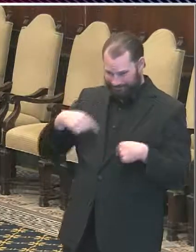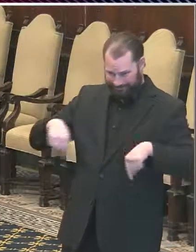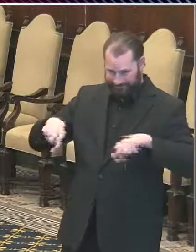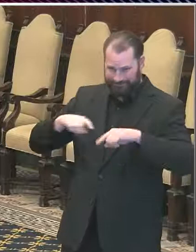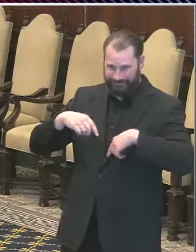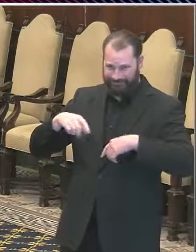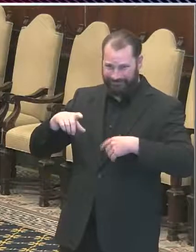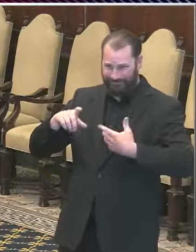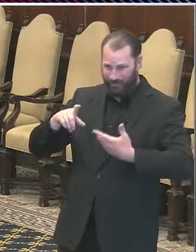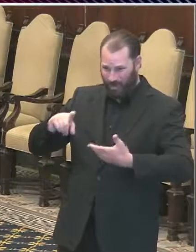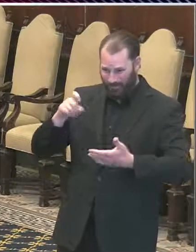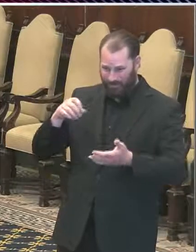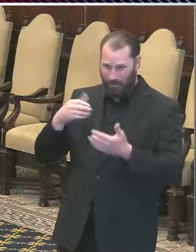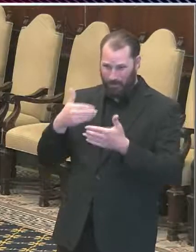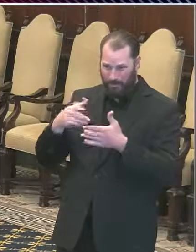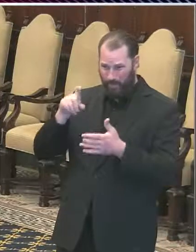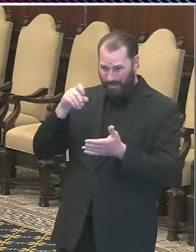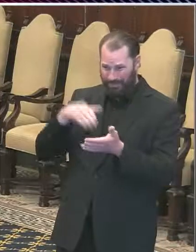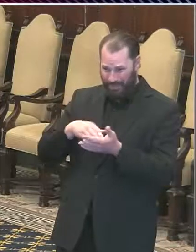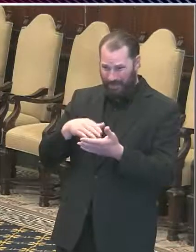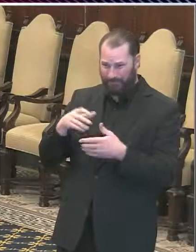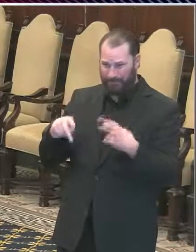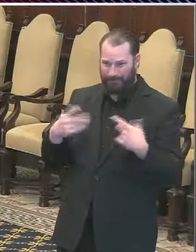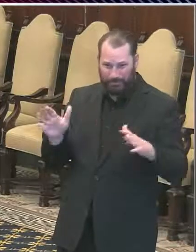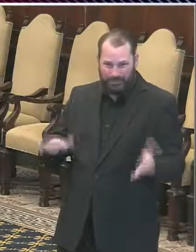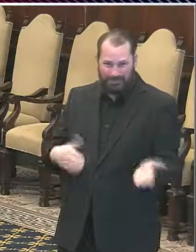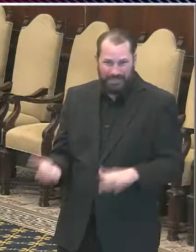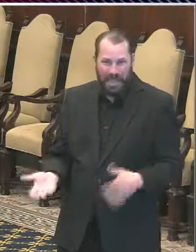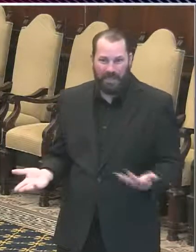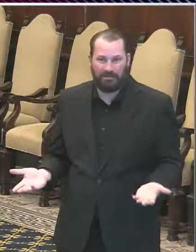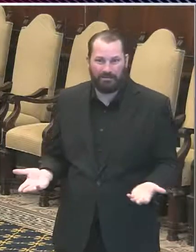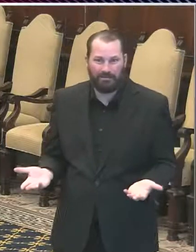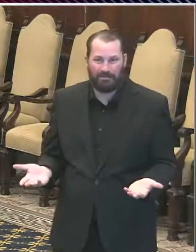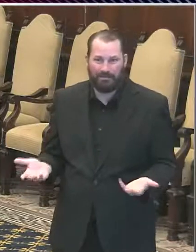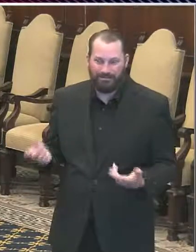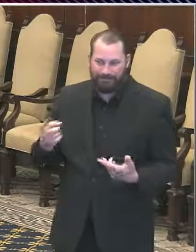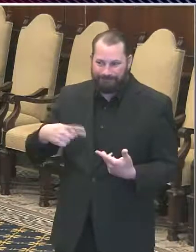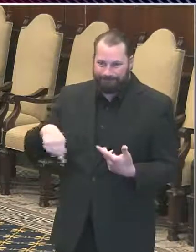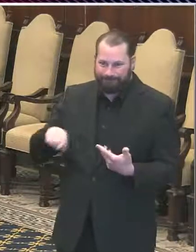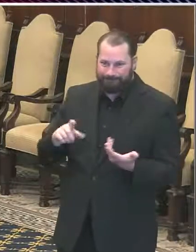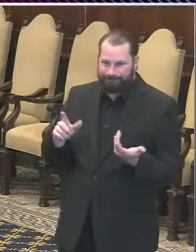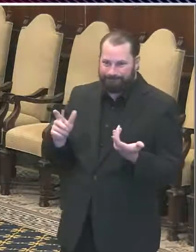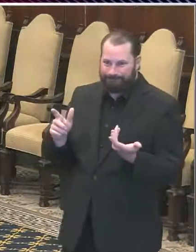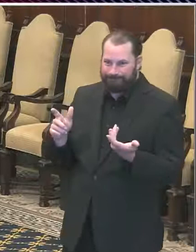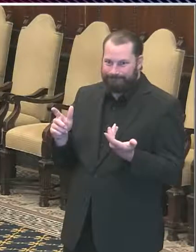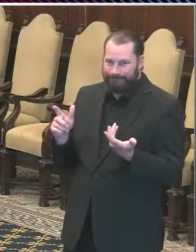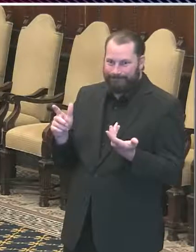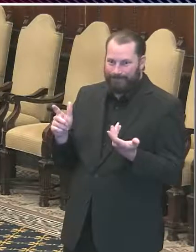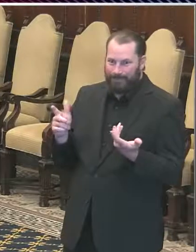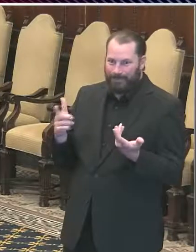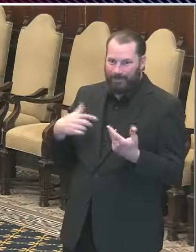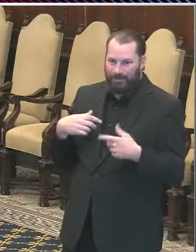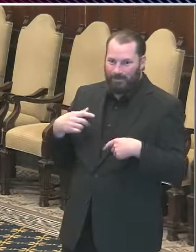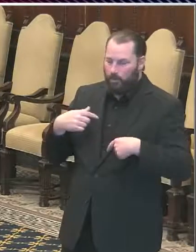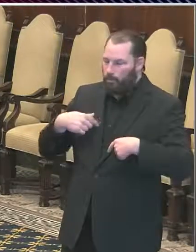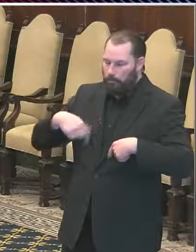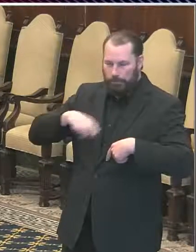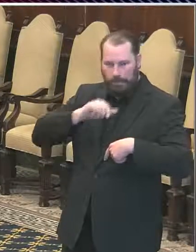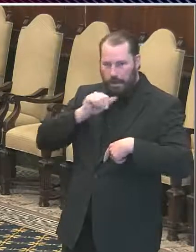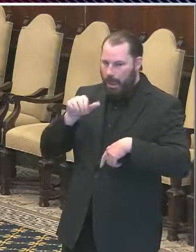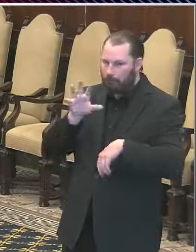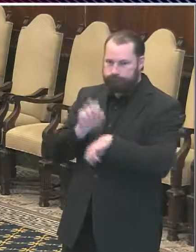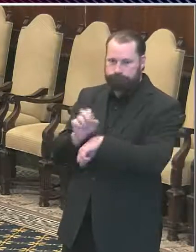You have to have self-control and you have to have maturity and it's the only, I mean, look, we can't arrest, we're not going to and we can't arrest everyone